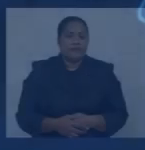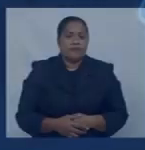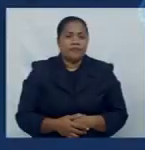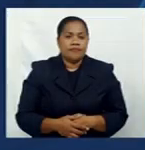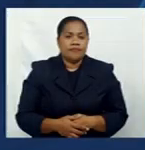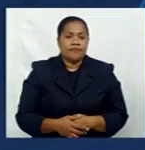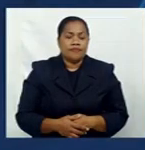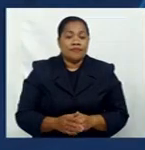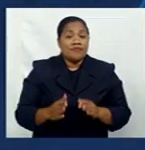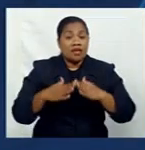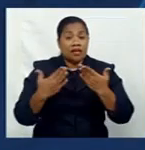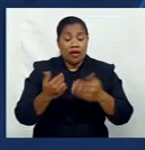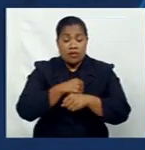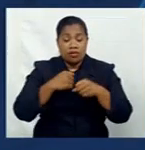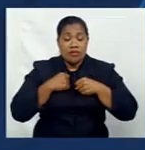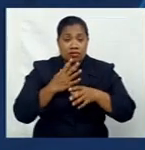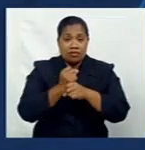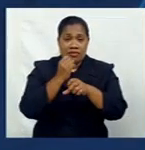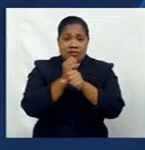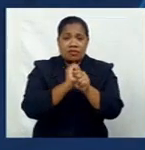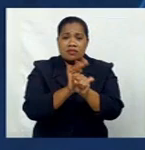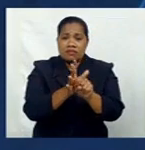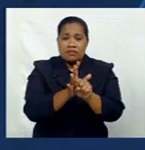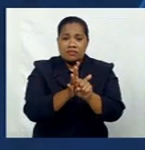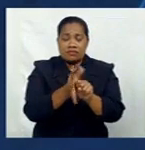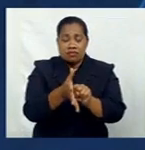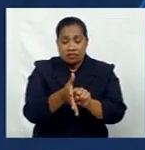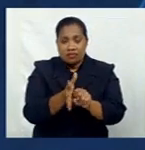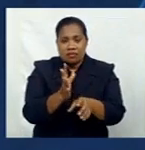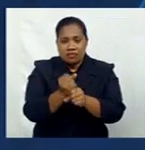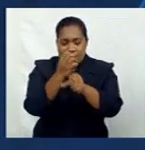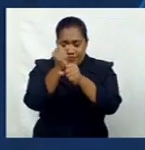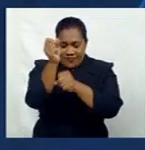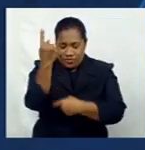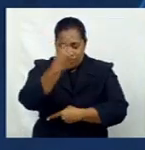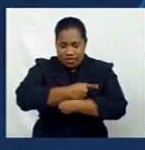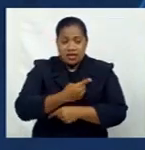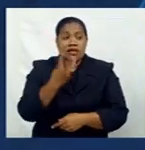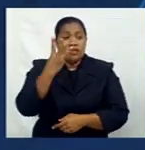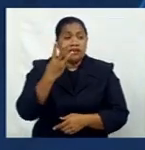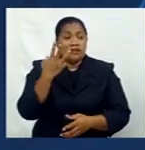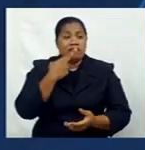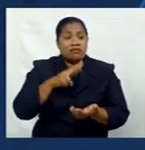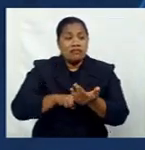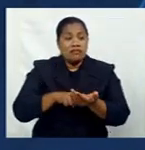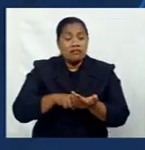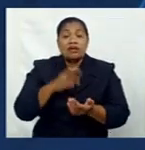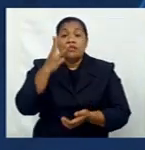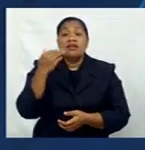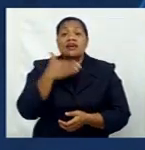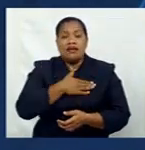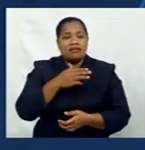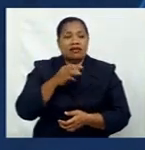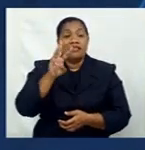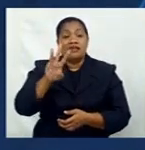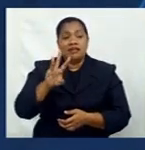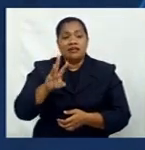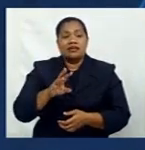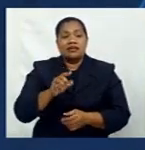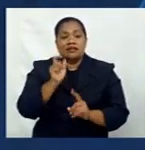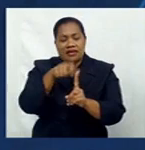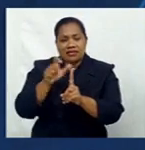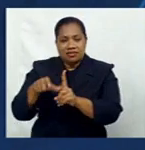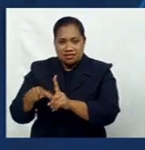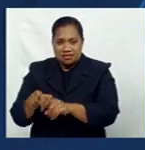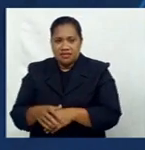Now to our COVID-19 update for tonight. Fiji recorded 303 new COVID-19 infections for the period ending